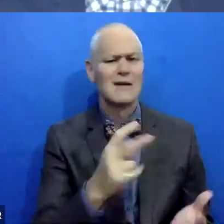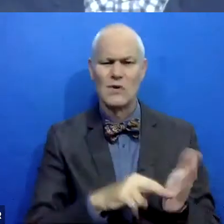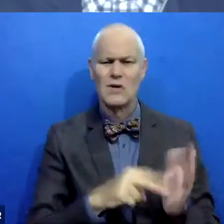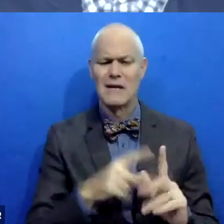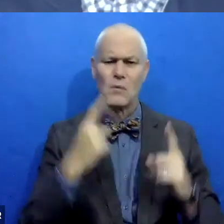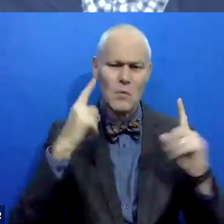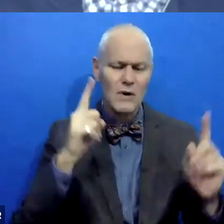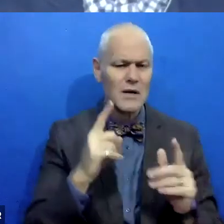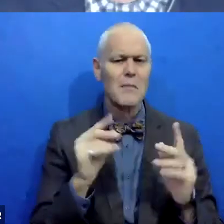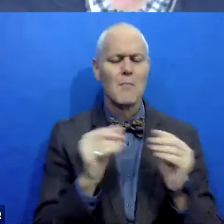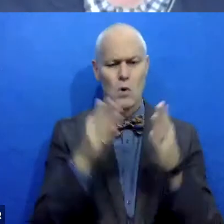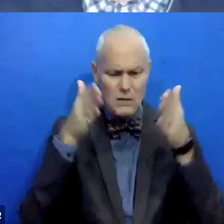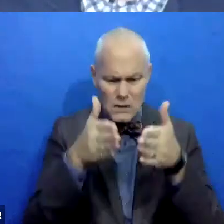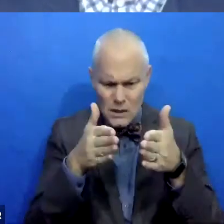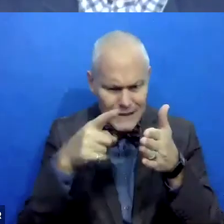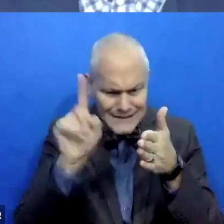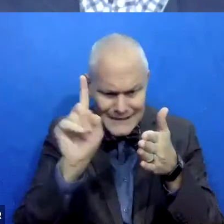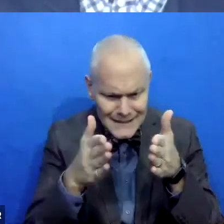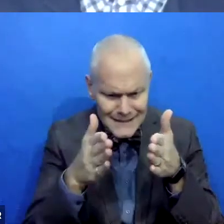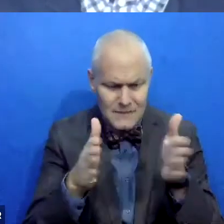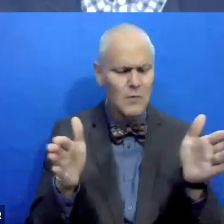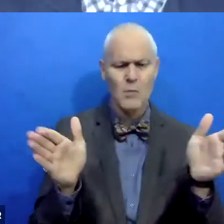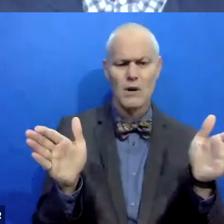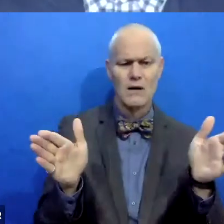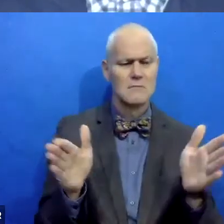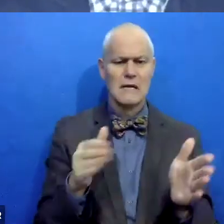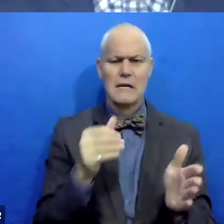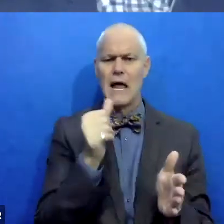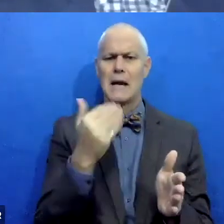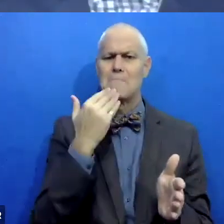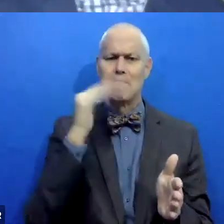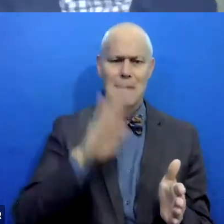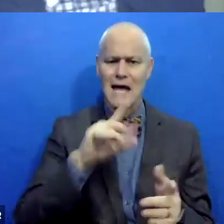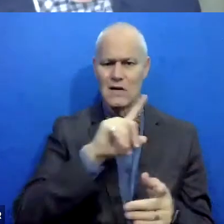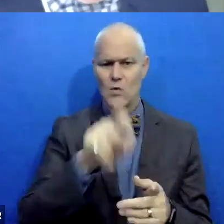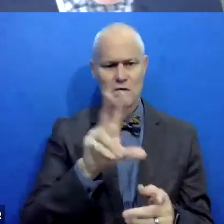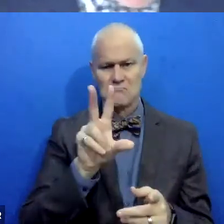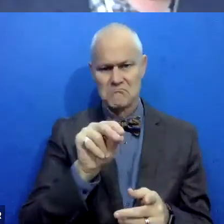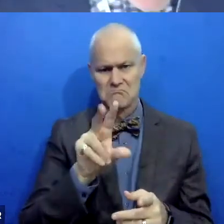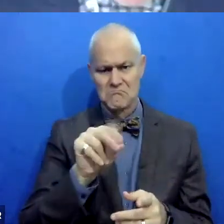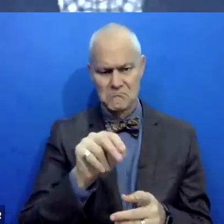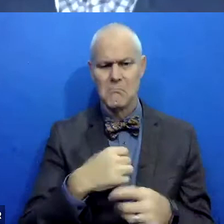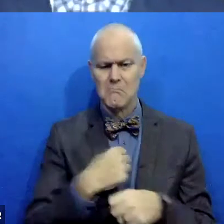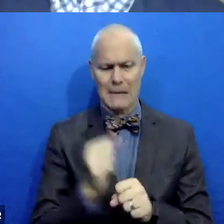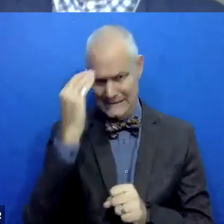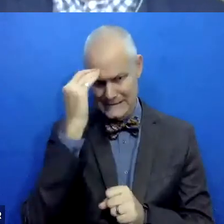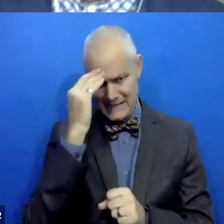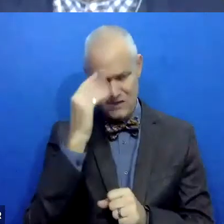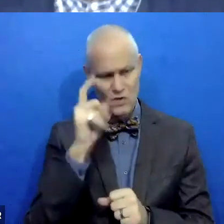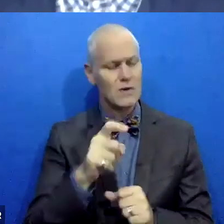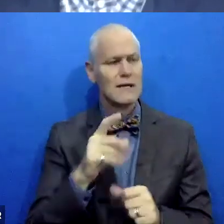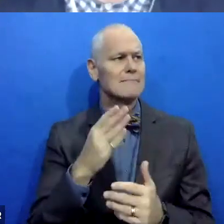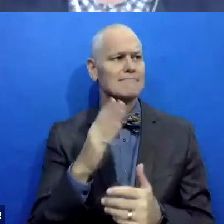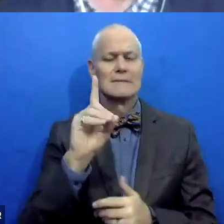broader ways to think about it? I don't think it's a bad question. I think it makes a lot of sense, especially if you have to have some kind of data,